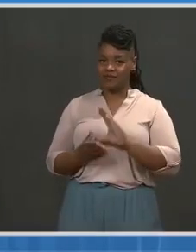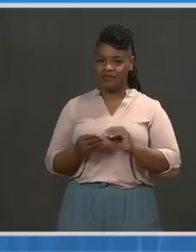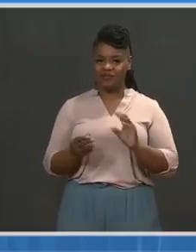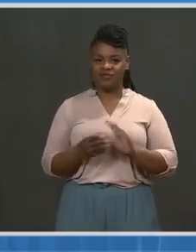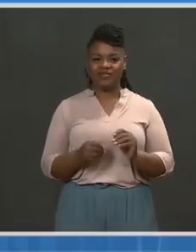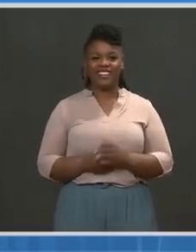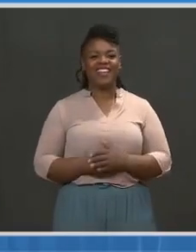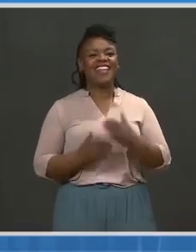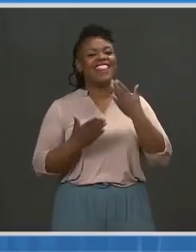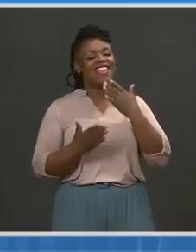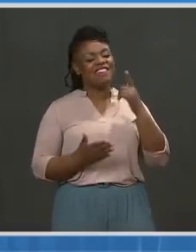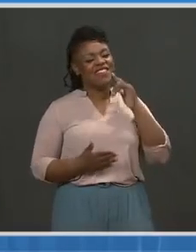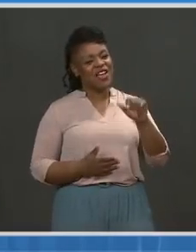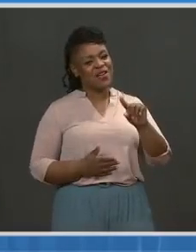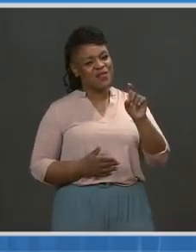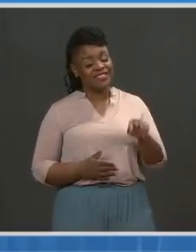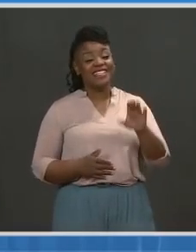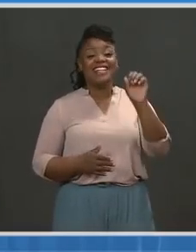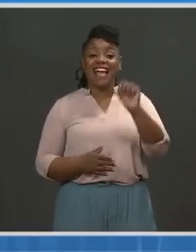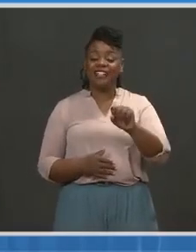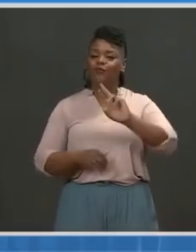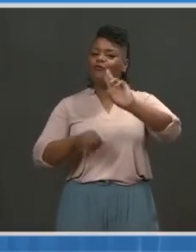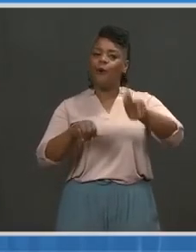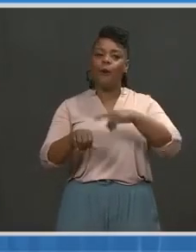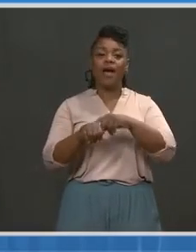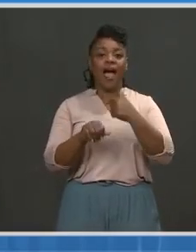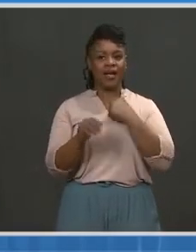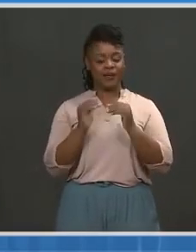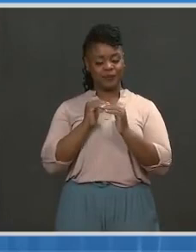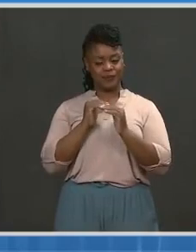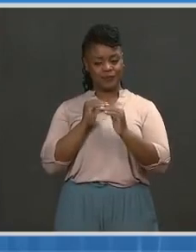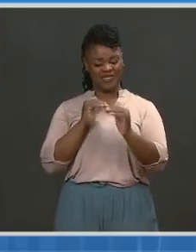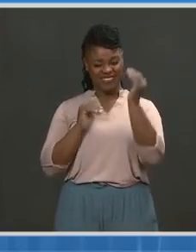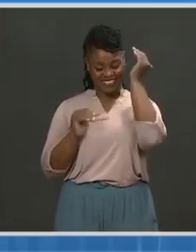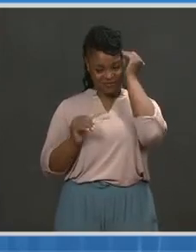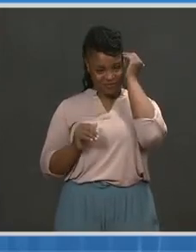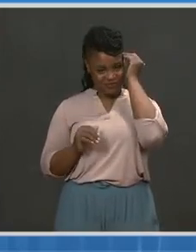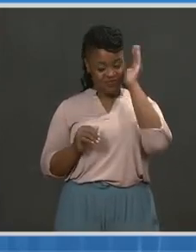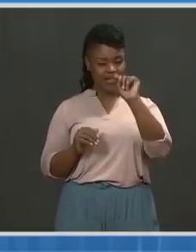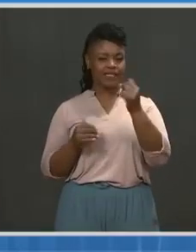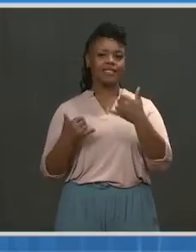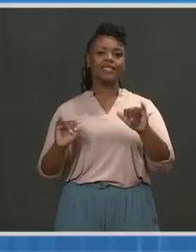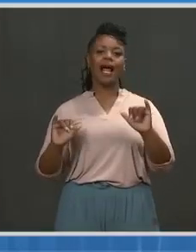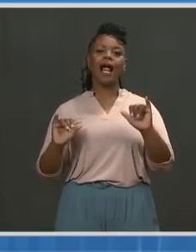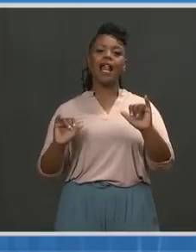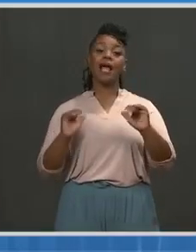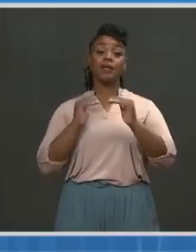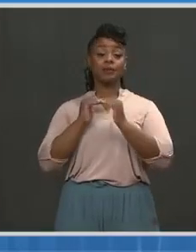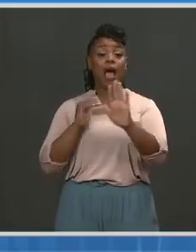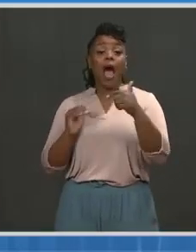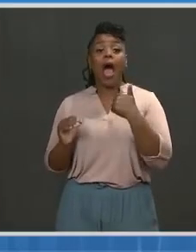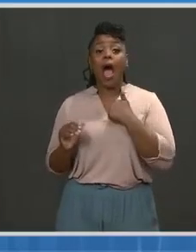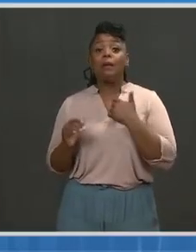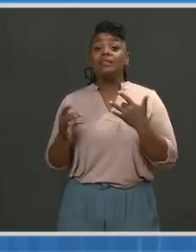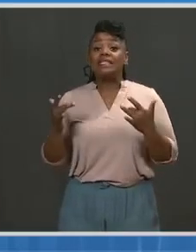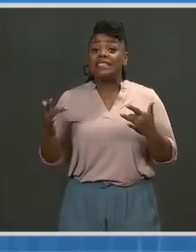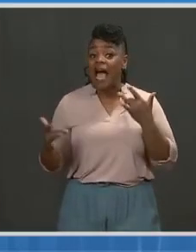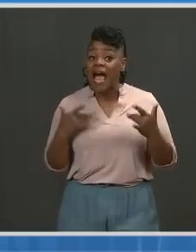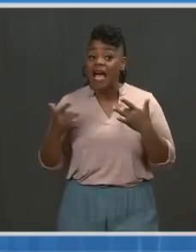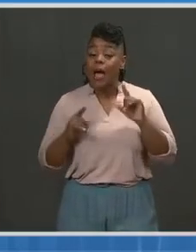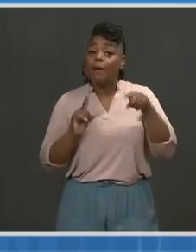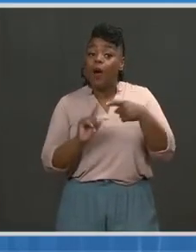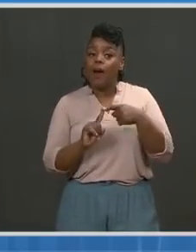Thank you for the question, Ricardo. Yes, I am normally guarded. I remain guarded. Indeed, I'm enthusiastic